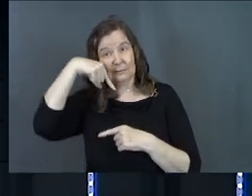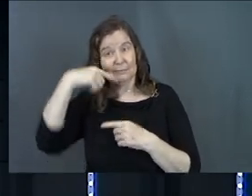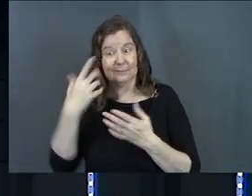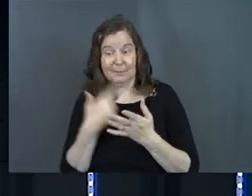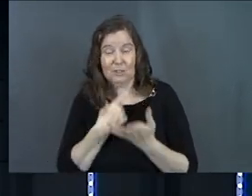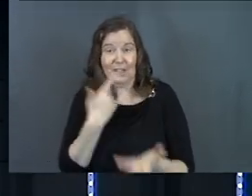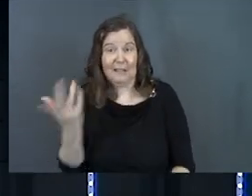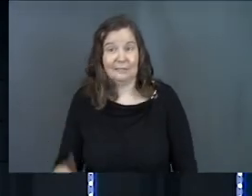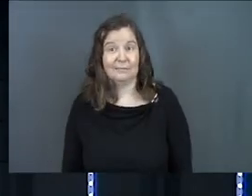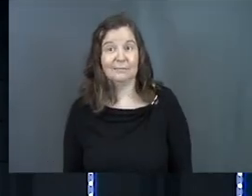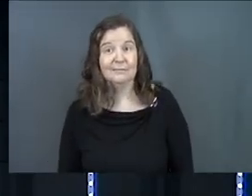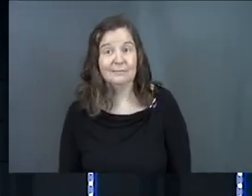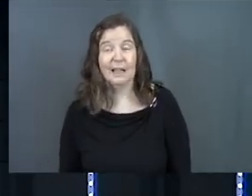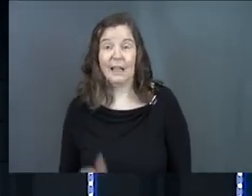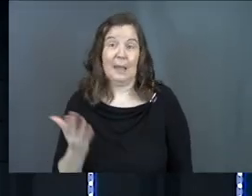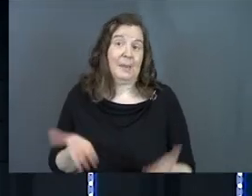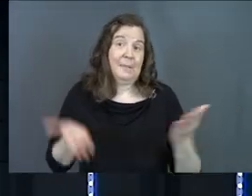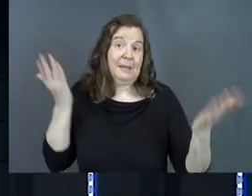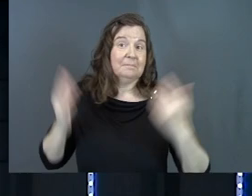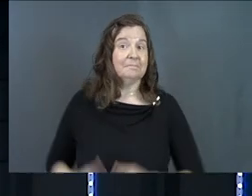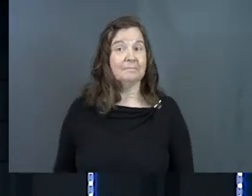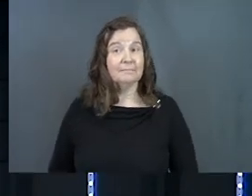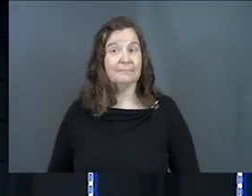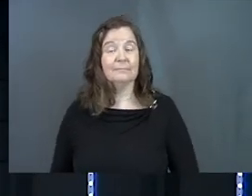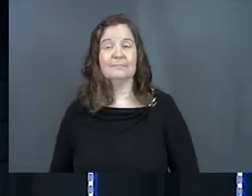I'm just saying. Like, maybe.